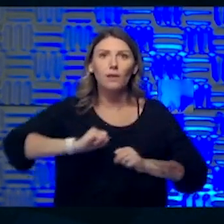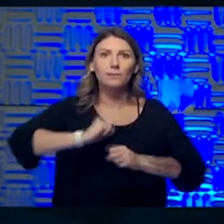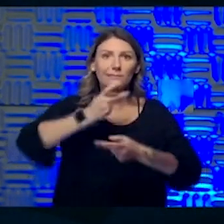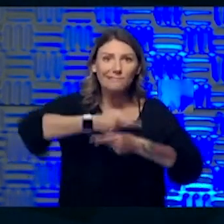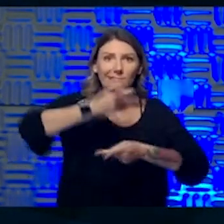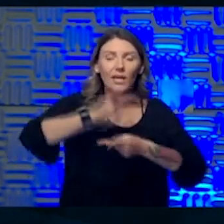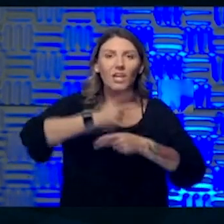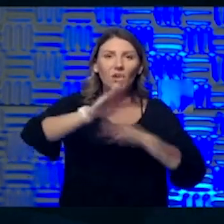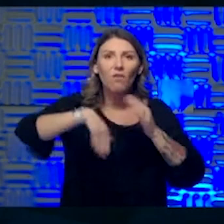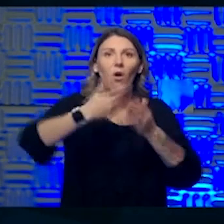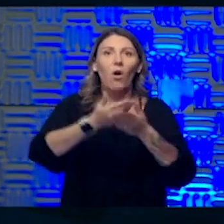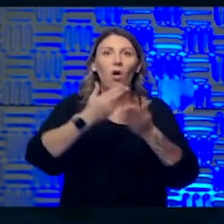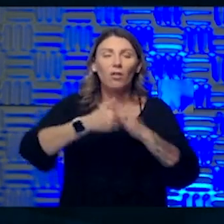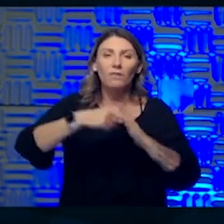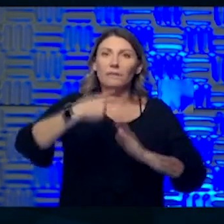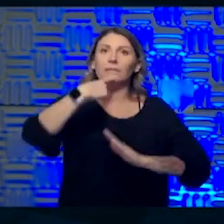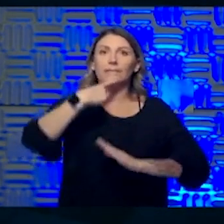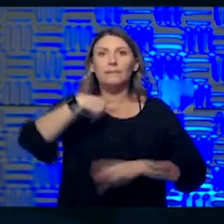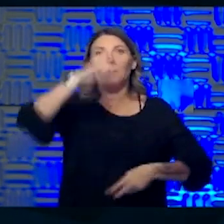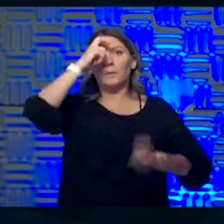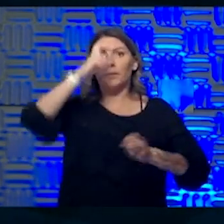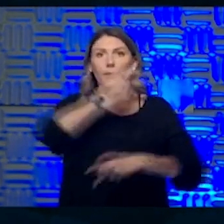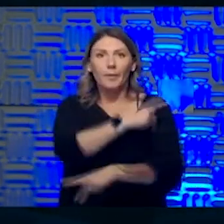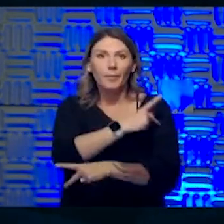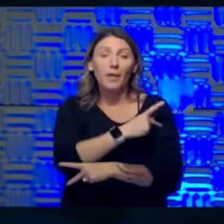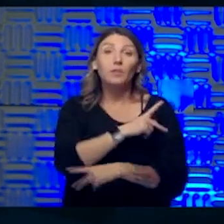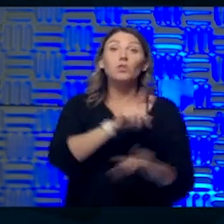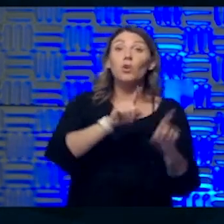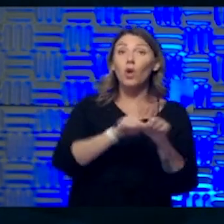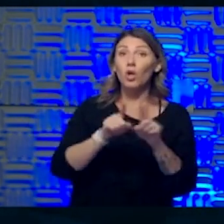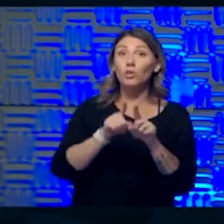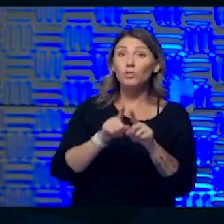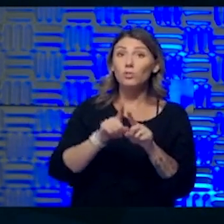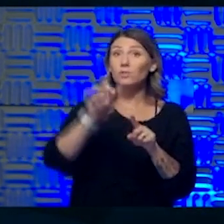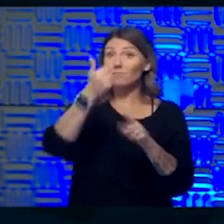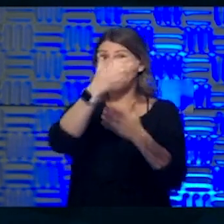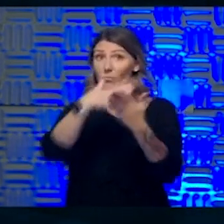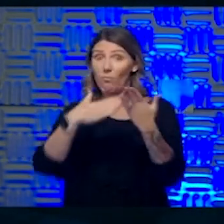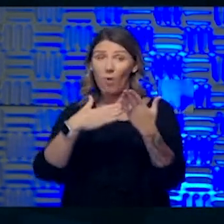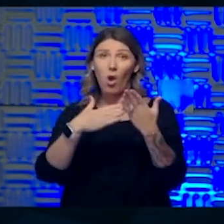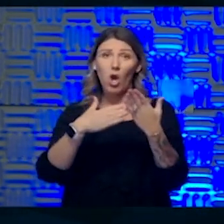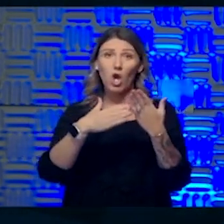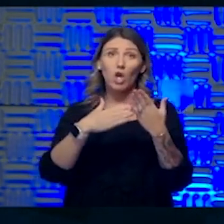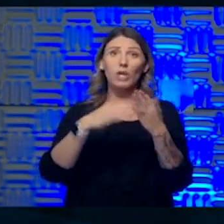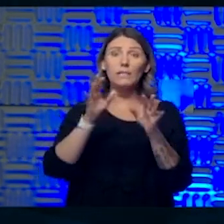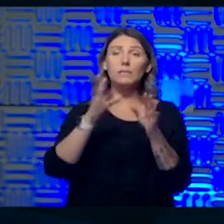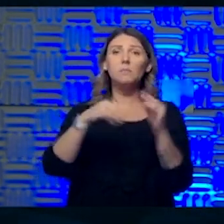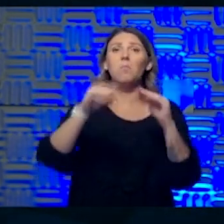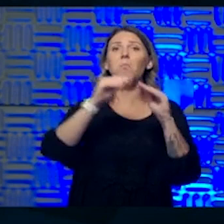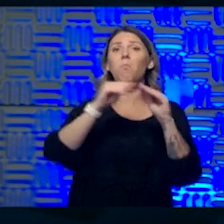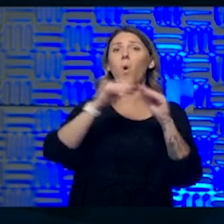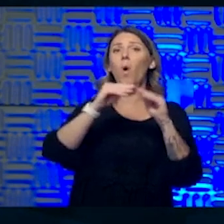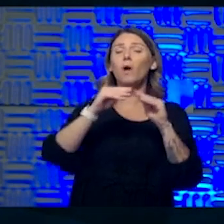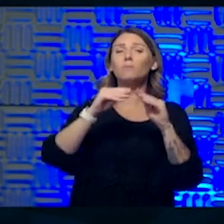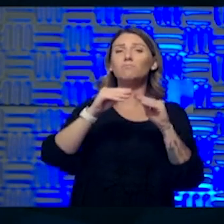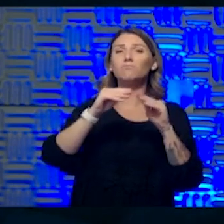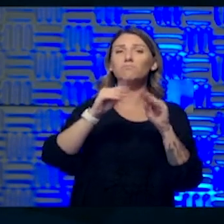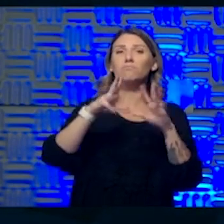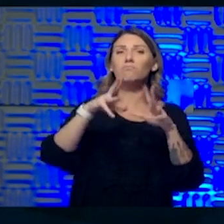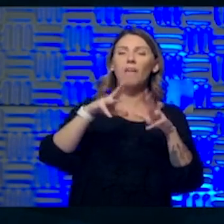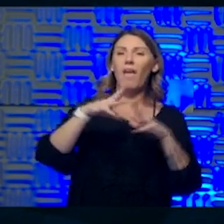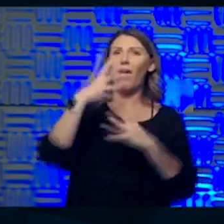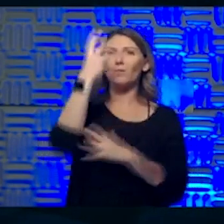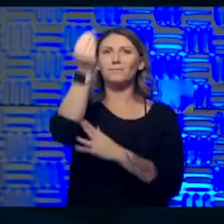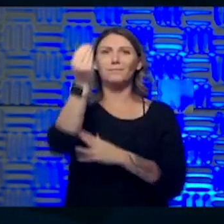And then there is this further portion, um, out, further out of, of the various types of things that people